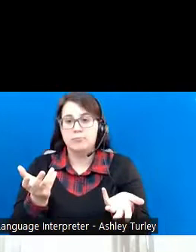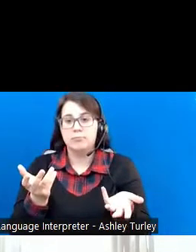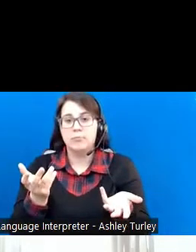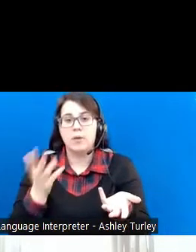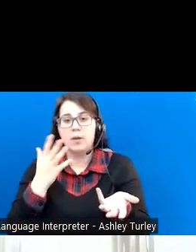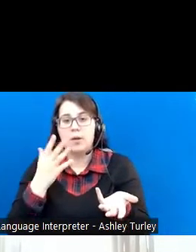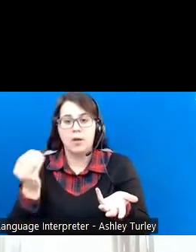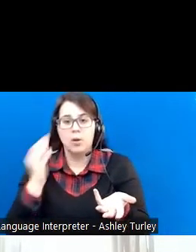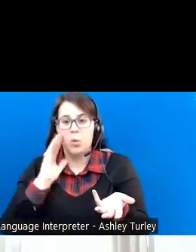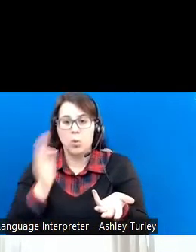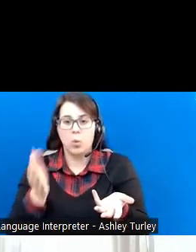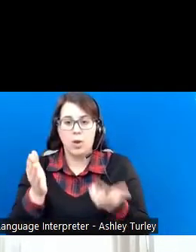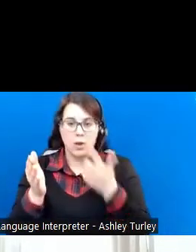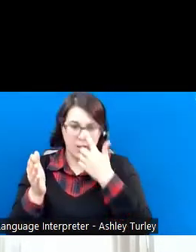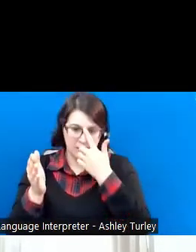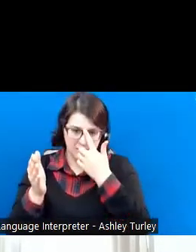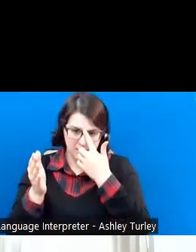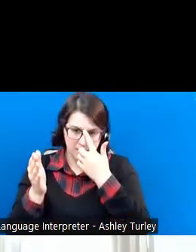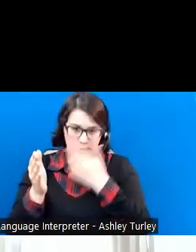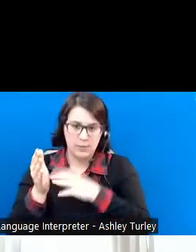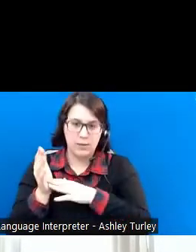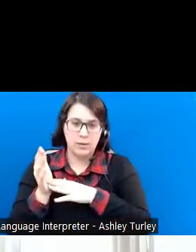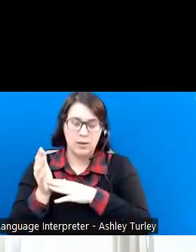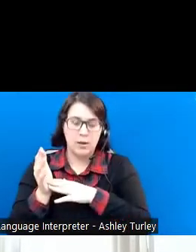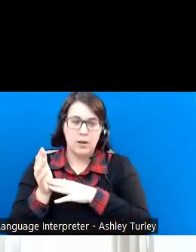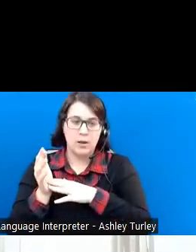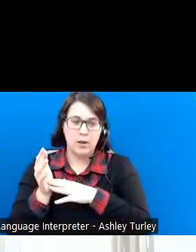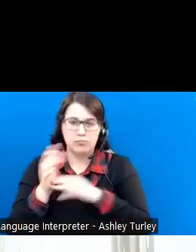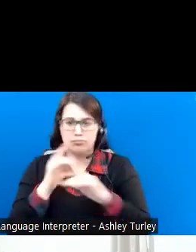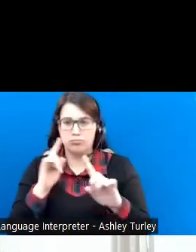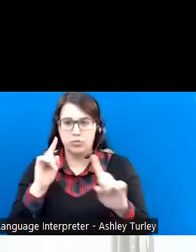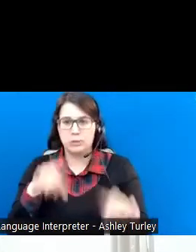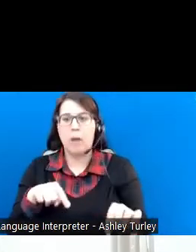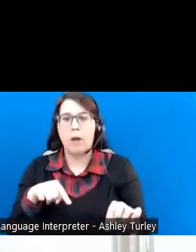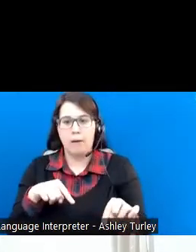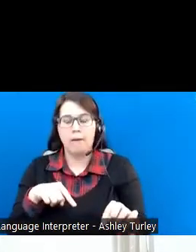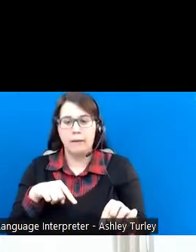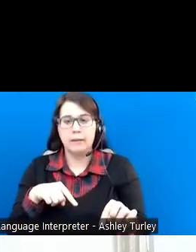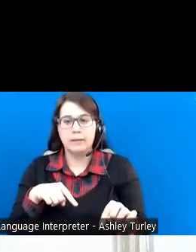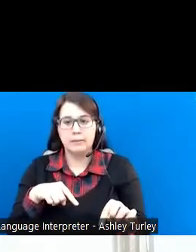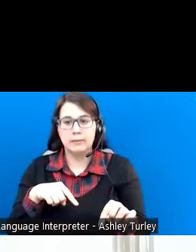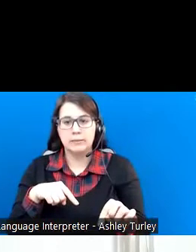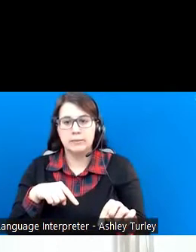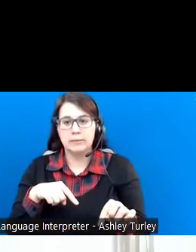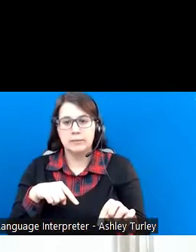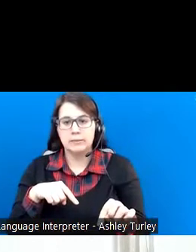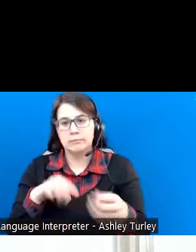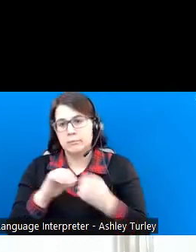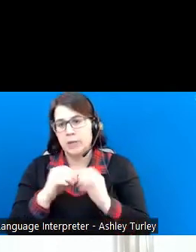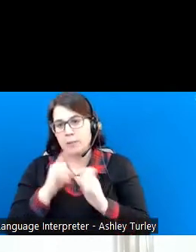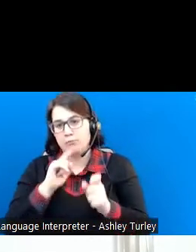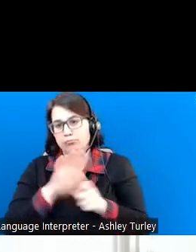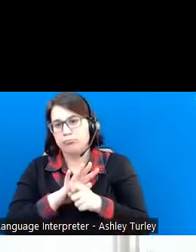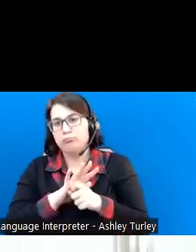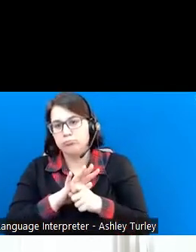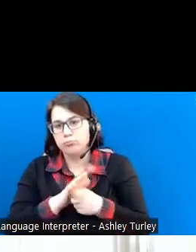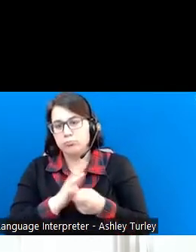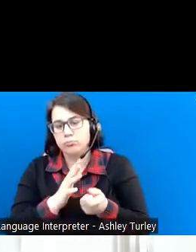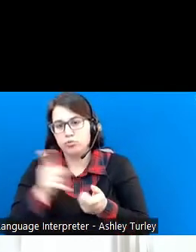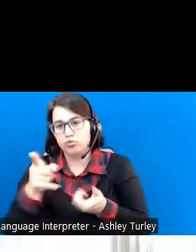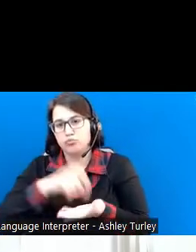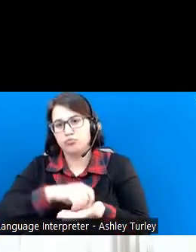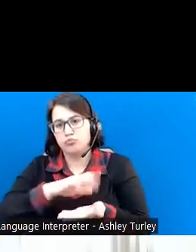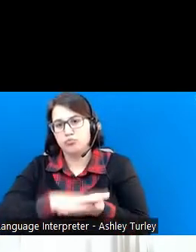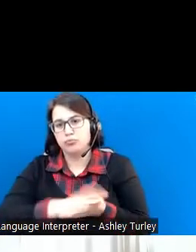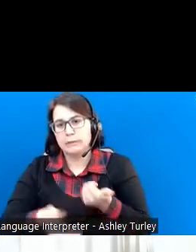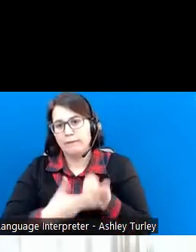response number back that you can write down